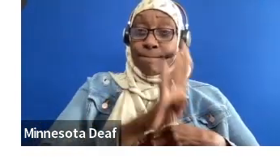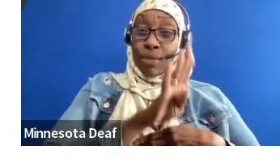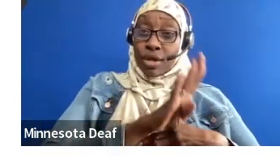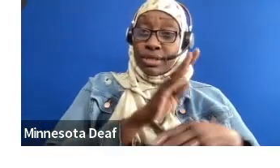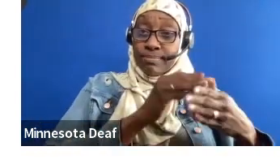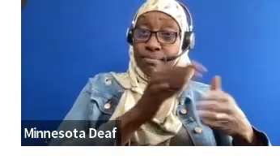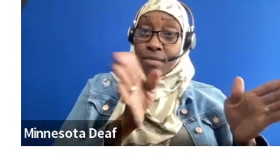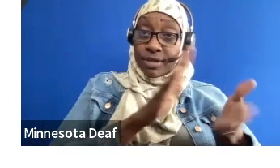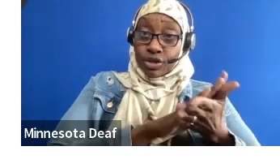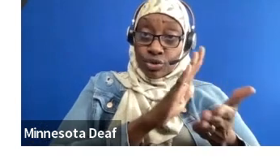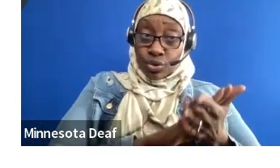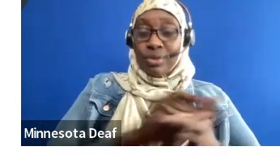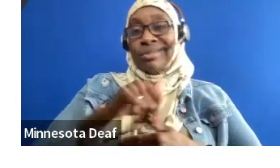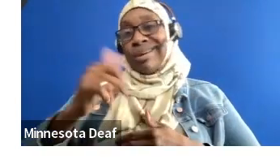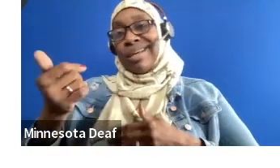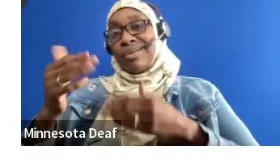different schools as well.